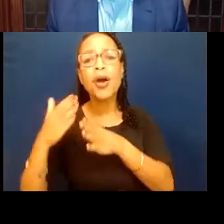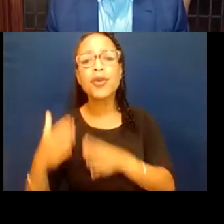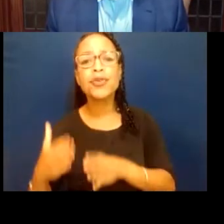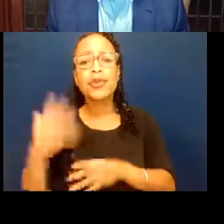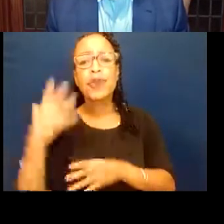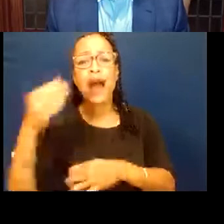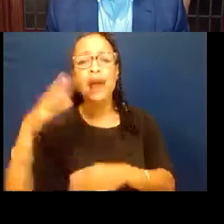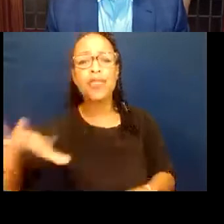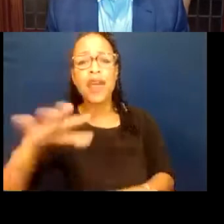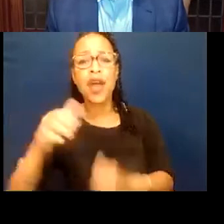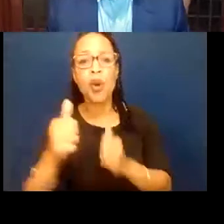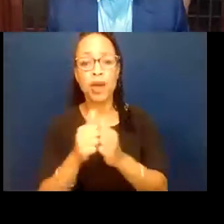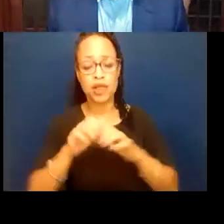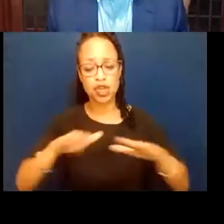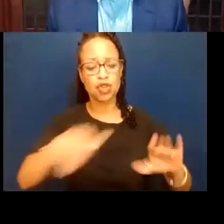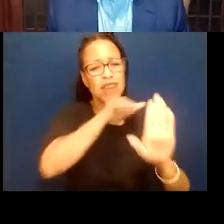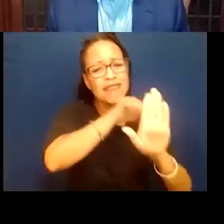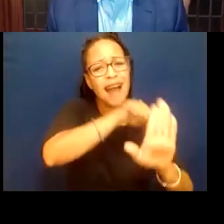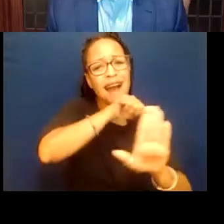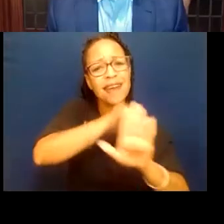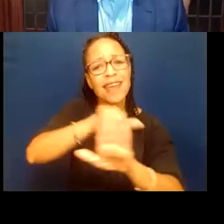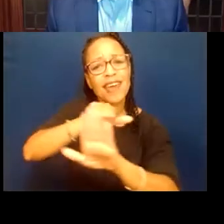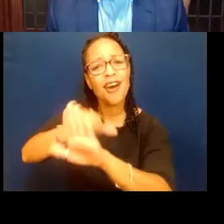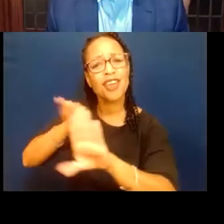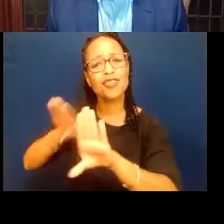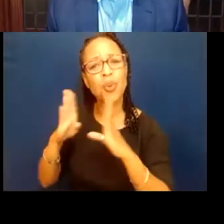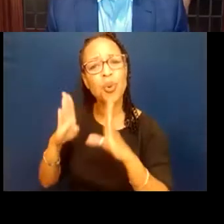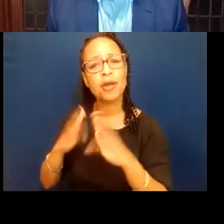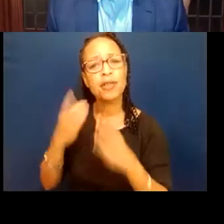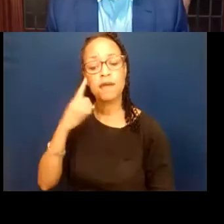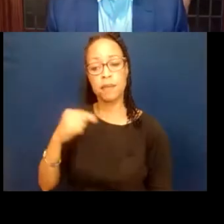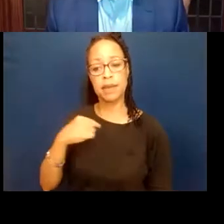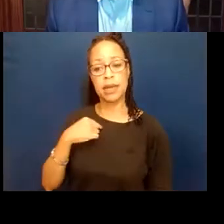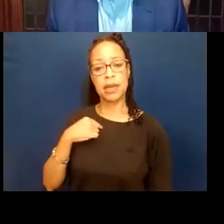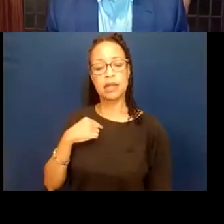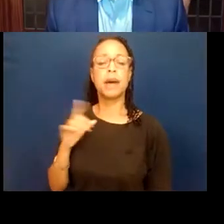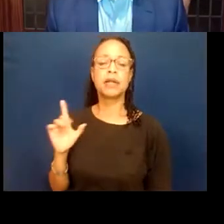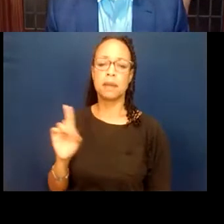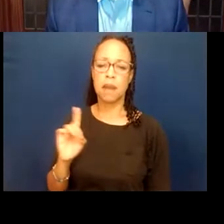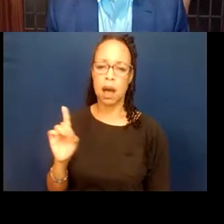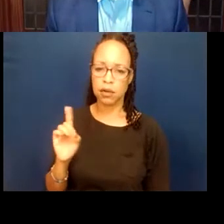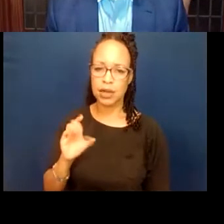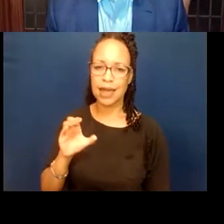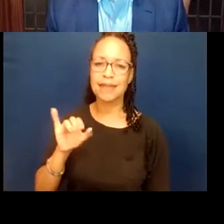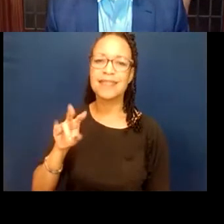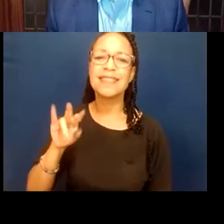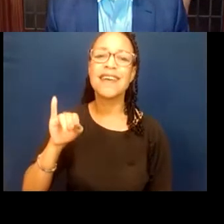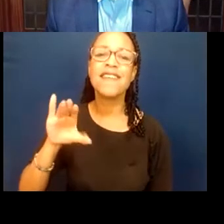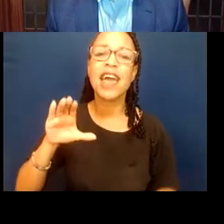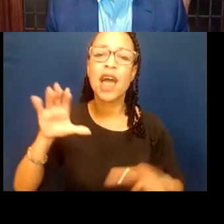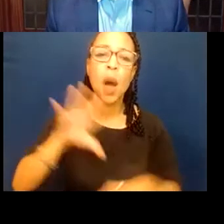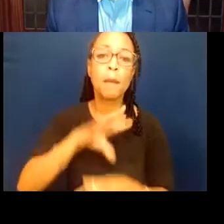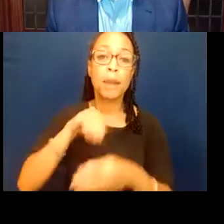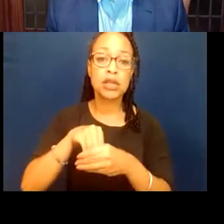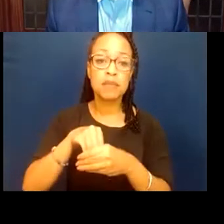there with their children knocking on doors. And to me, it's about democracy and civic participation isn't just about the election,